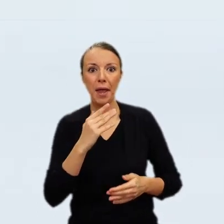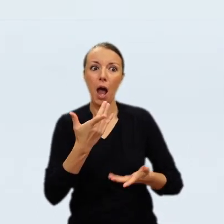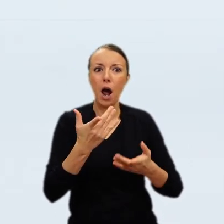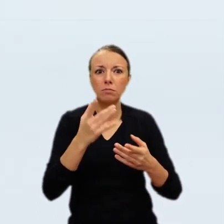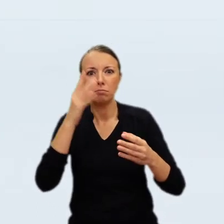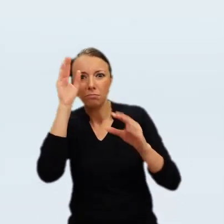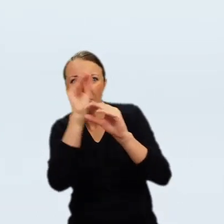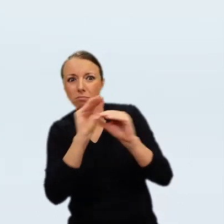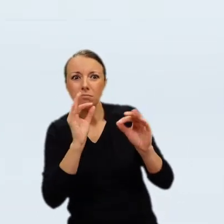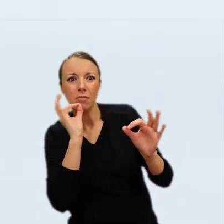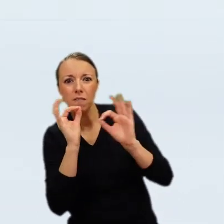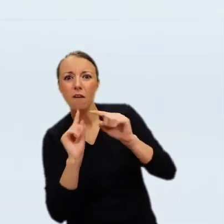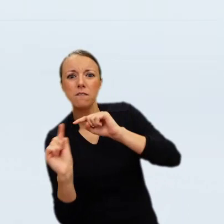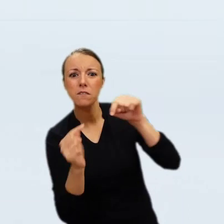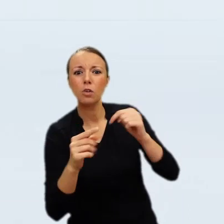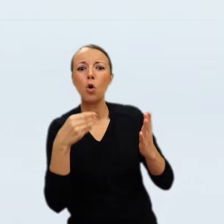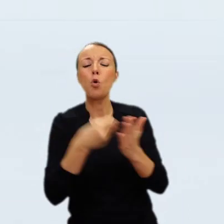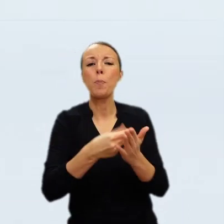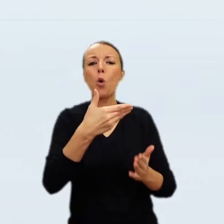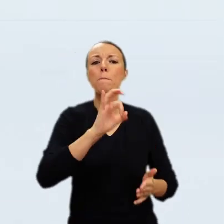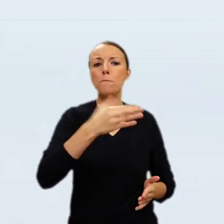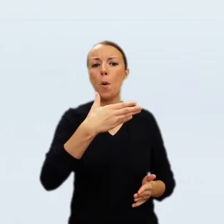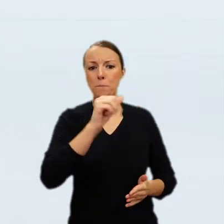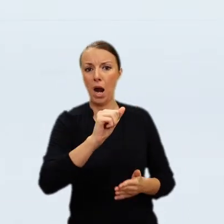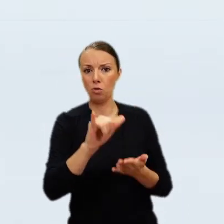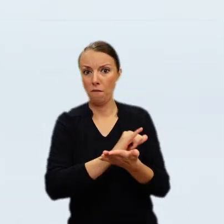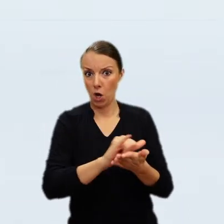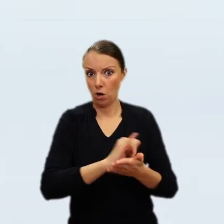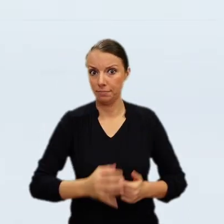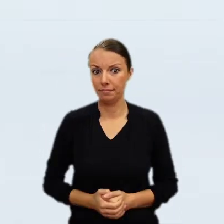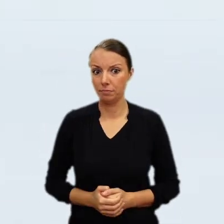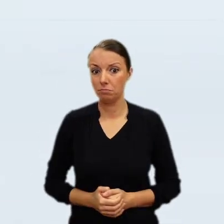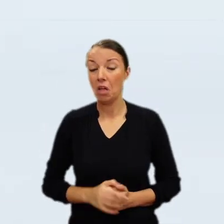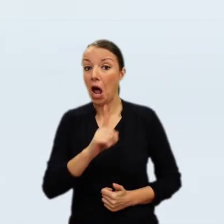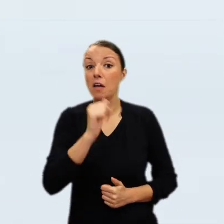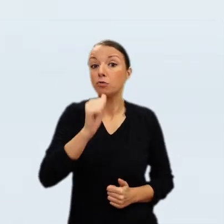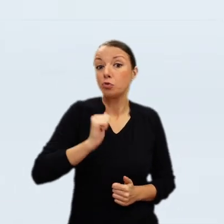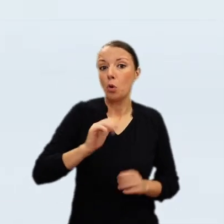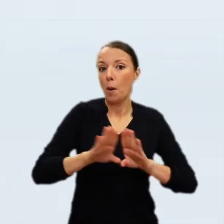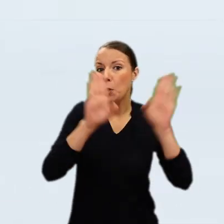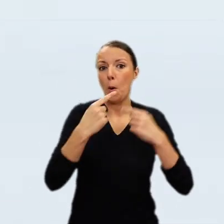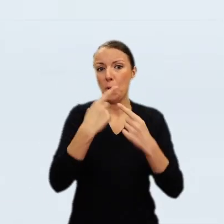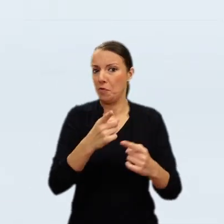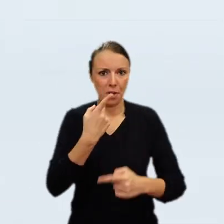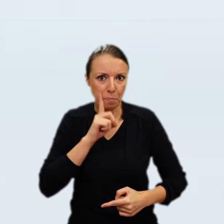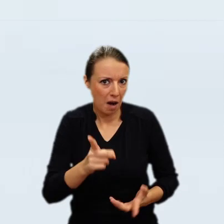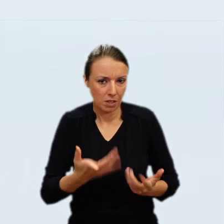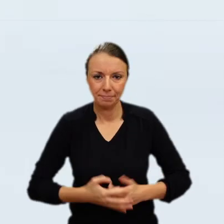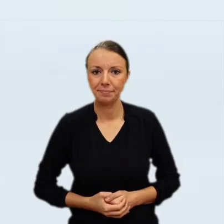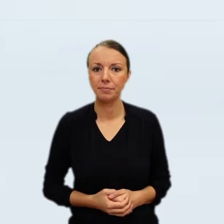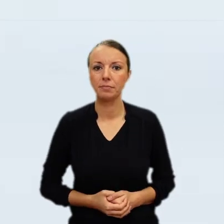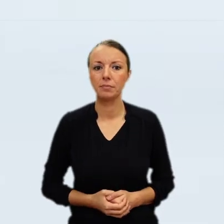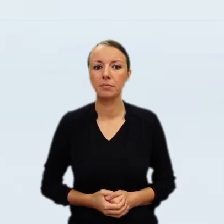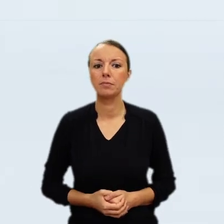ultimately did travel to Amsterdam where it was on view as a portrait of the Polish Rider wearing the uniform of a